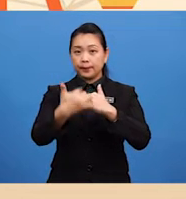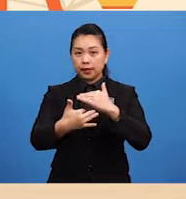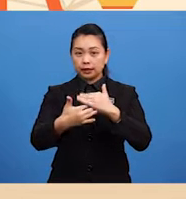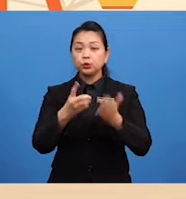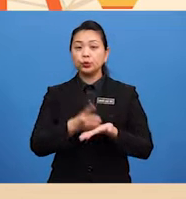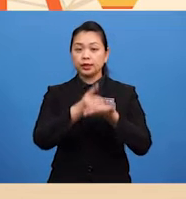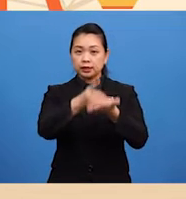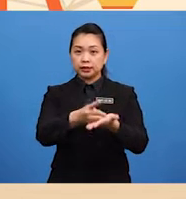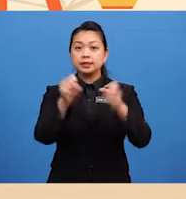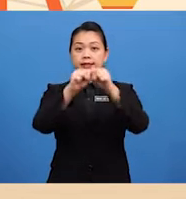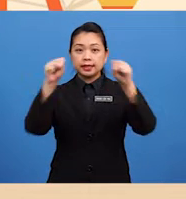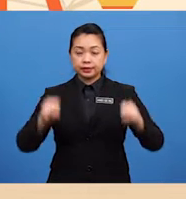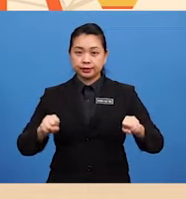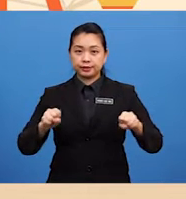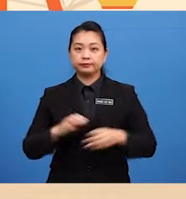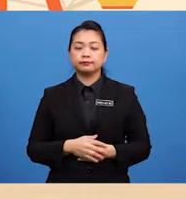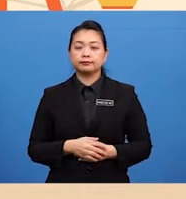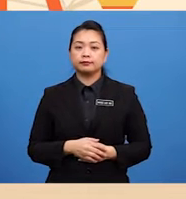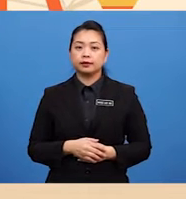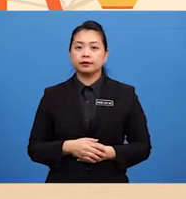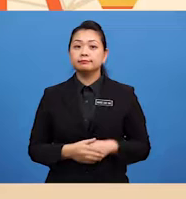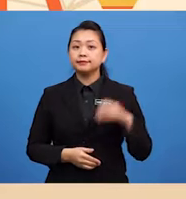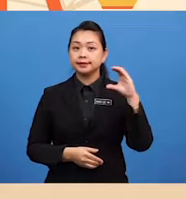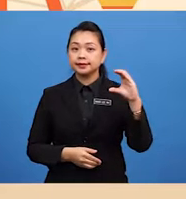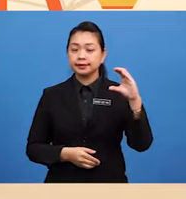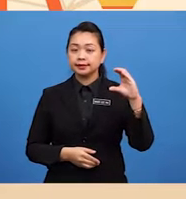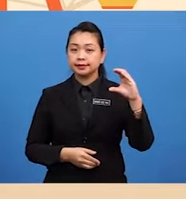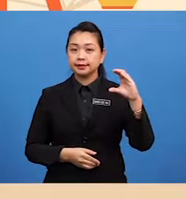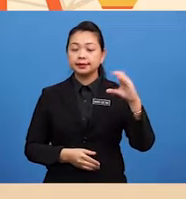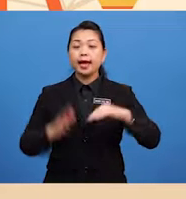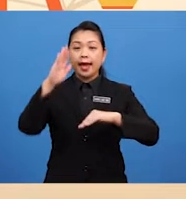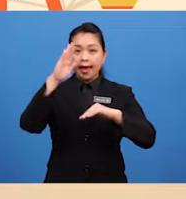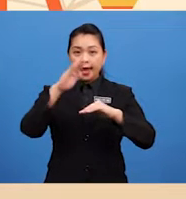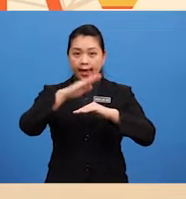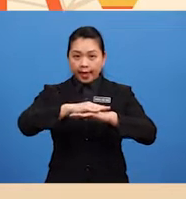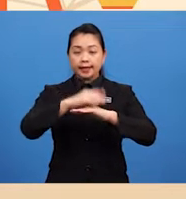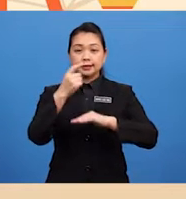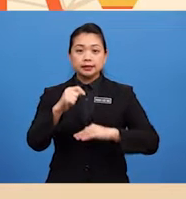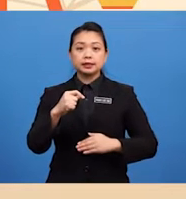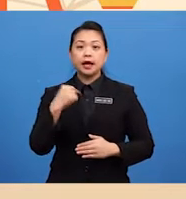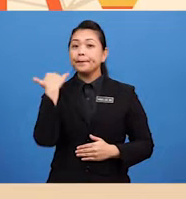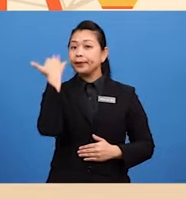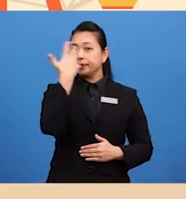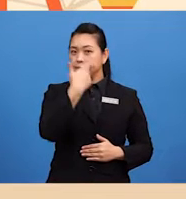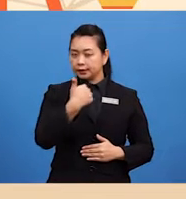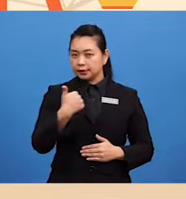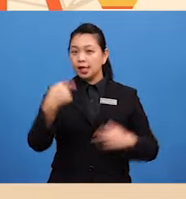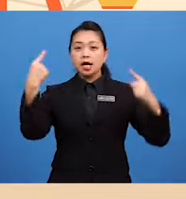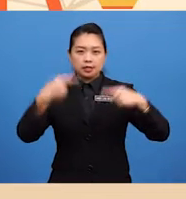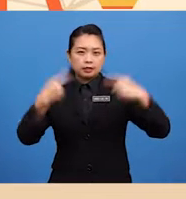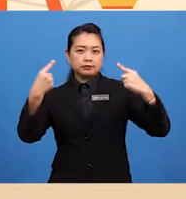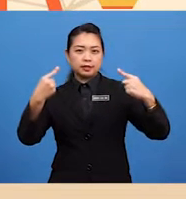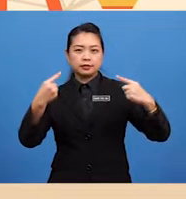Next One At The Beauty Pageant Contest The